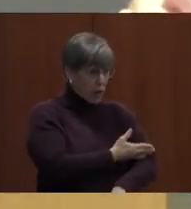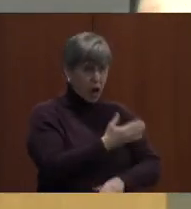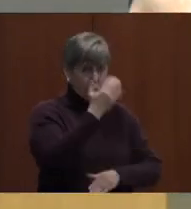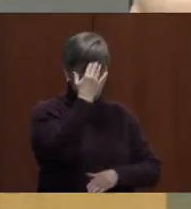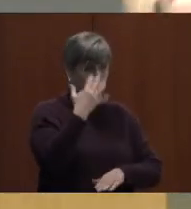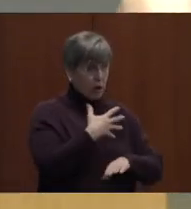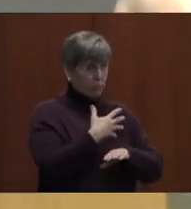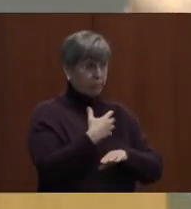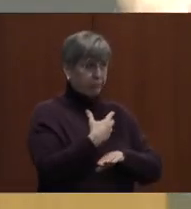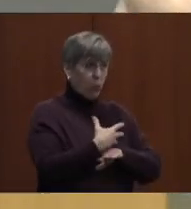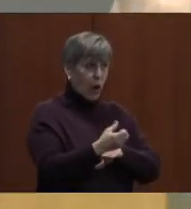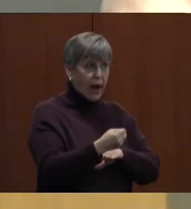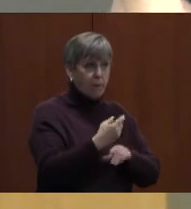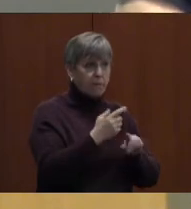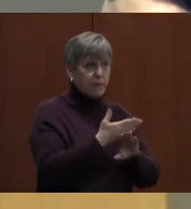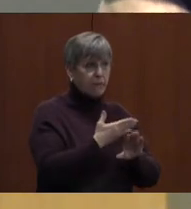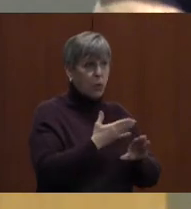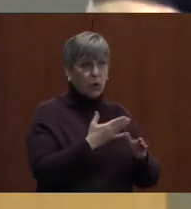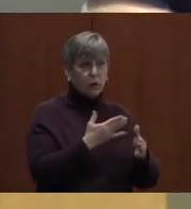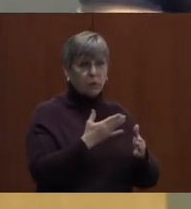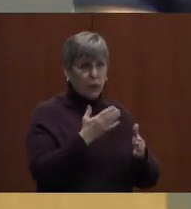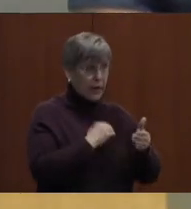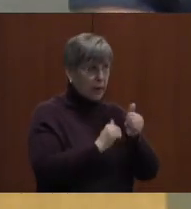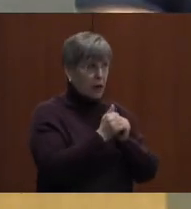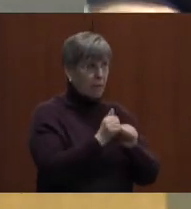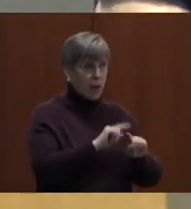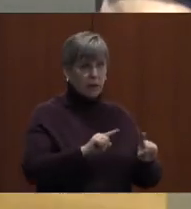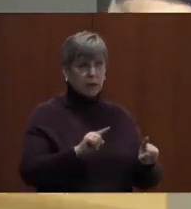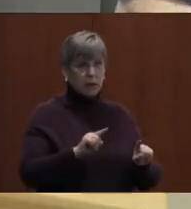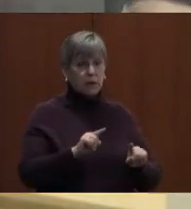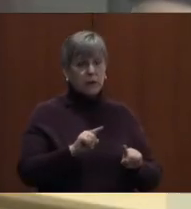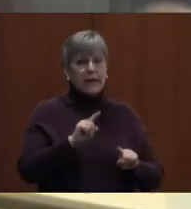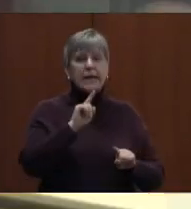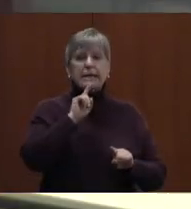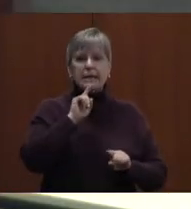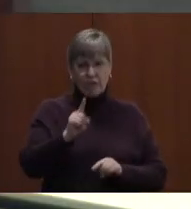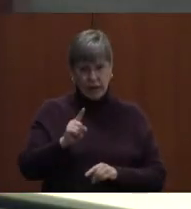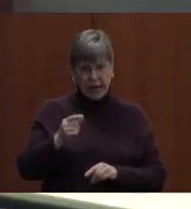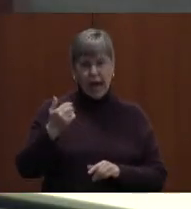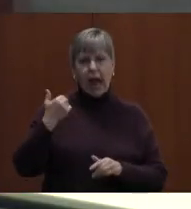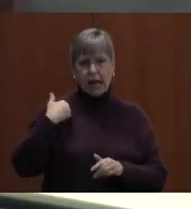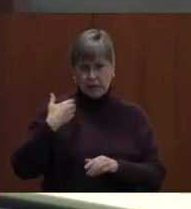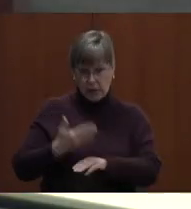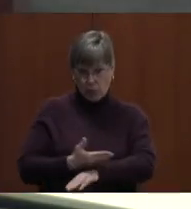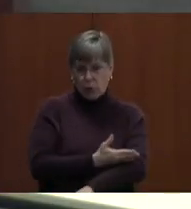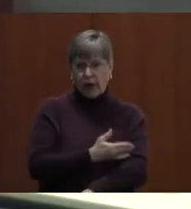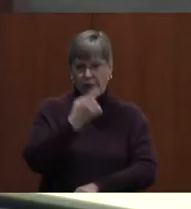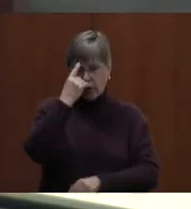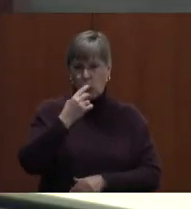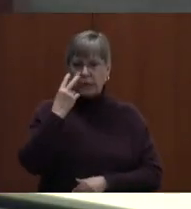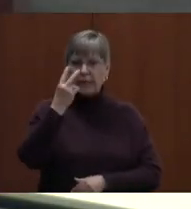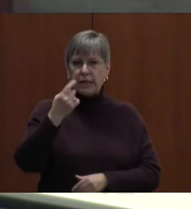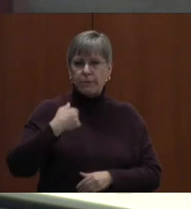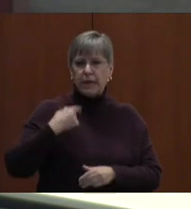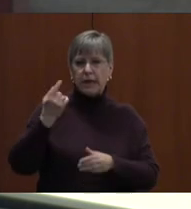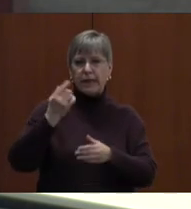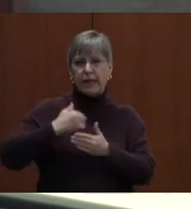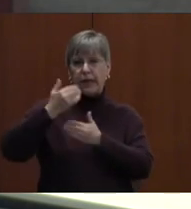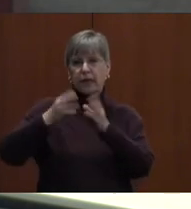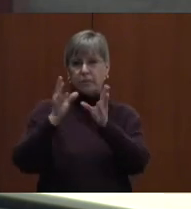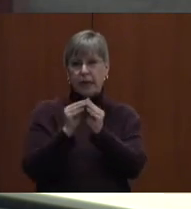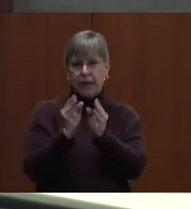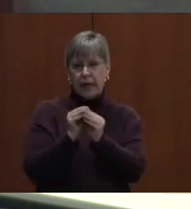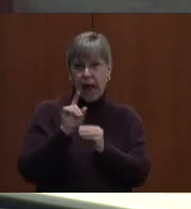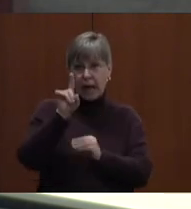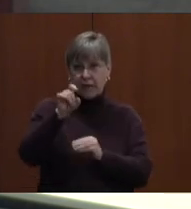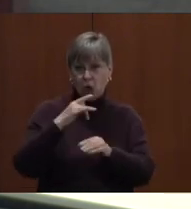Chromebooks obviously before. Have we seen that catch up? It definitely has eased up. I think you're going to see me next meeting asking for the Chromebooks. And we're coming pretty